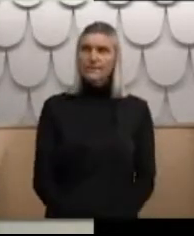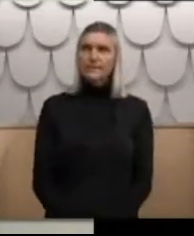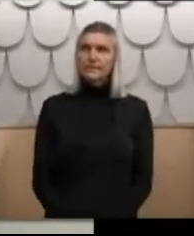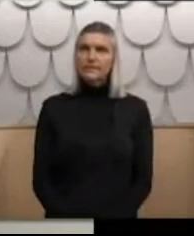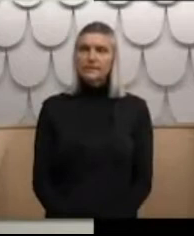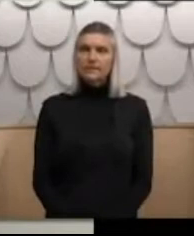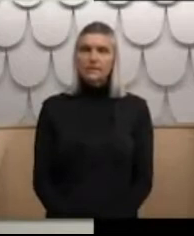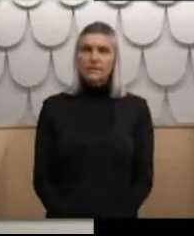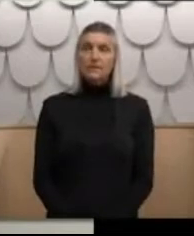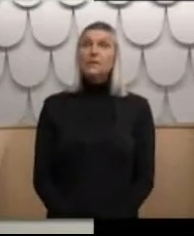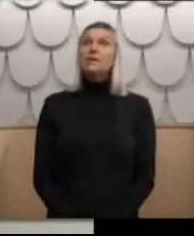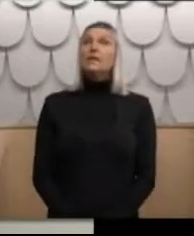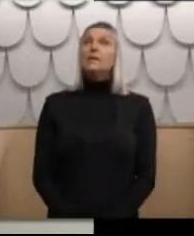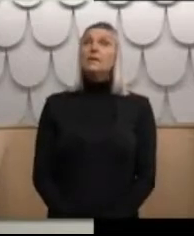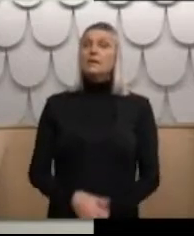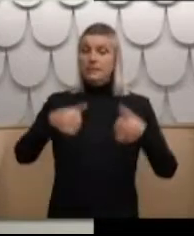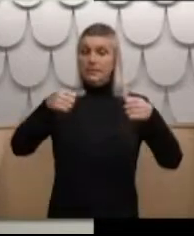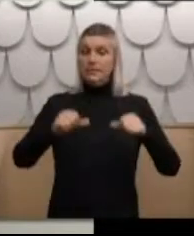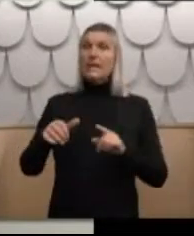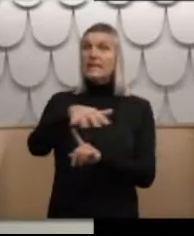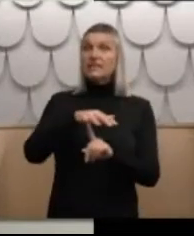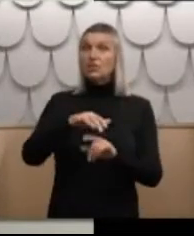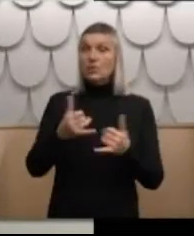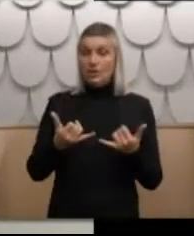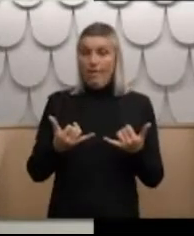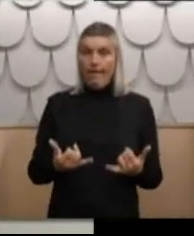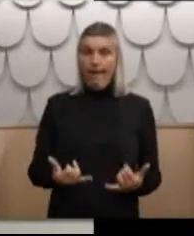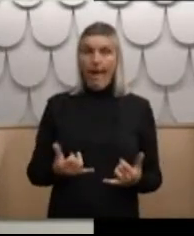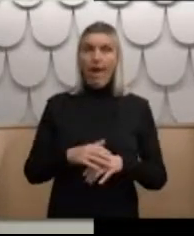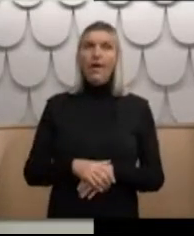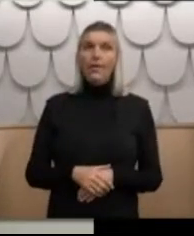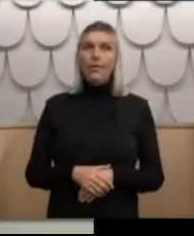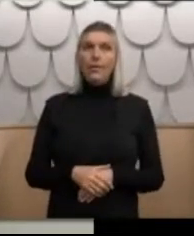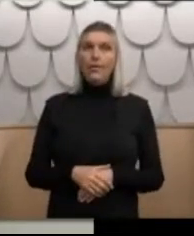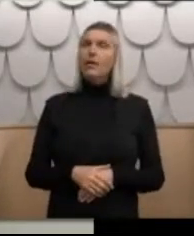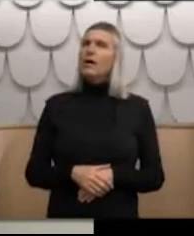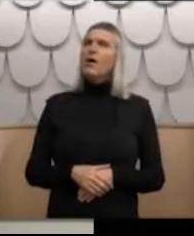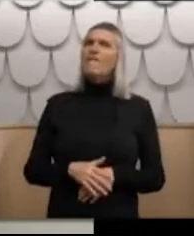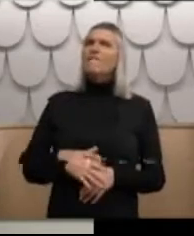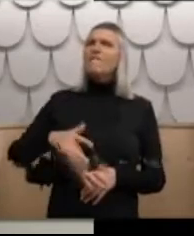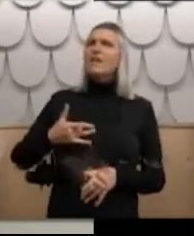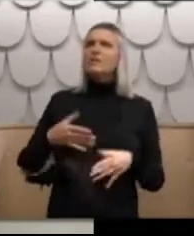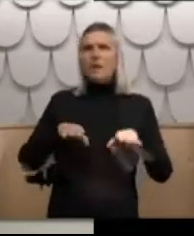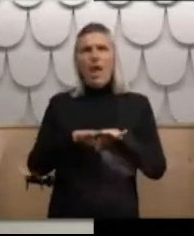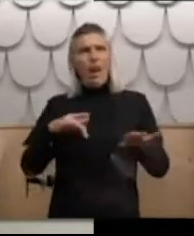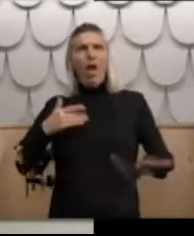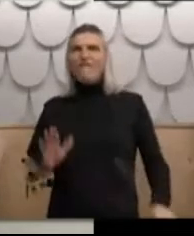My current situation, you could say that my life has been a wrong answer due to the trauma of Lake Ellets.